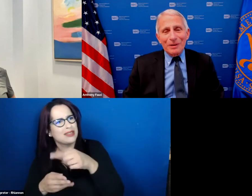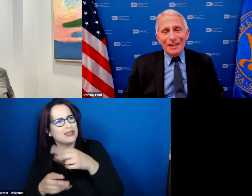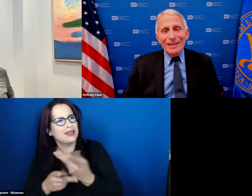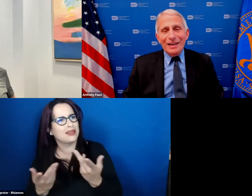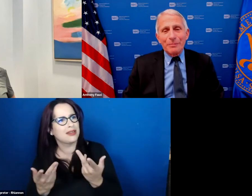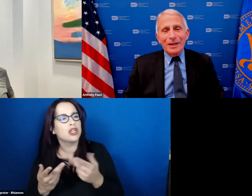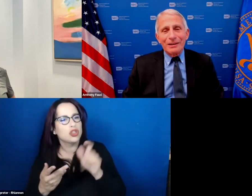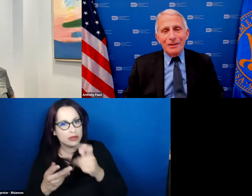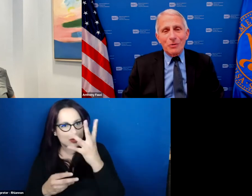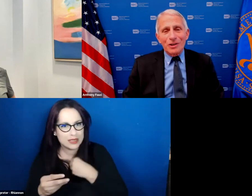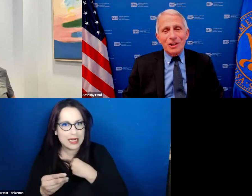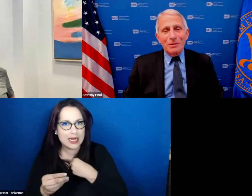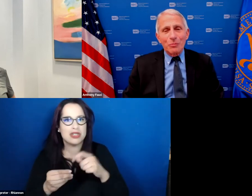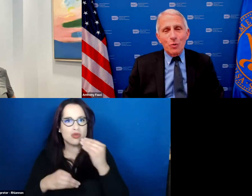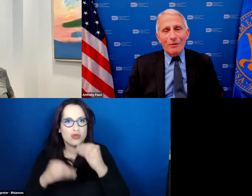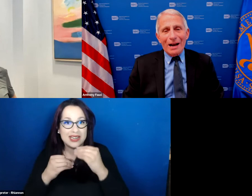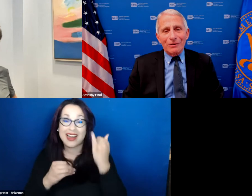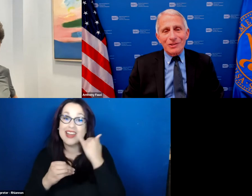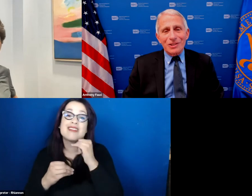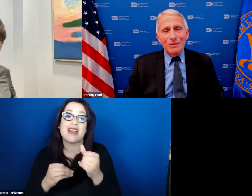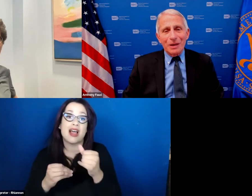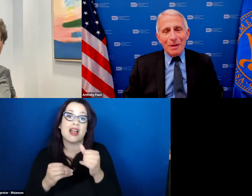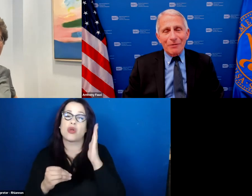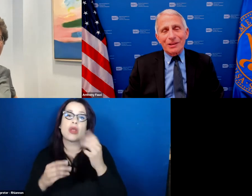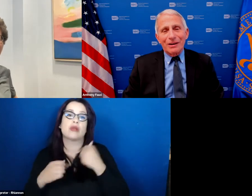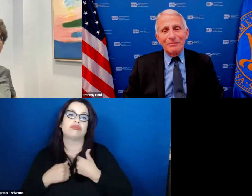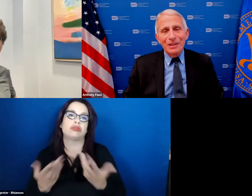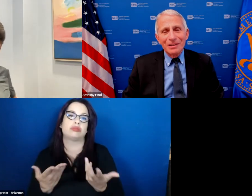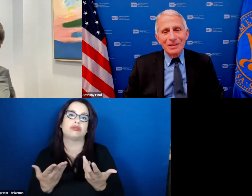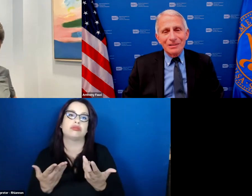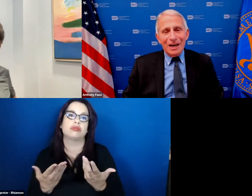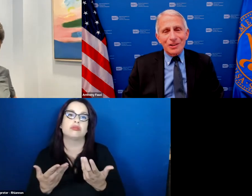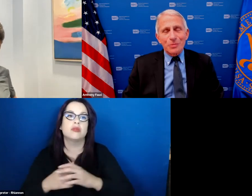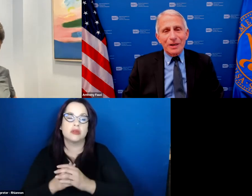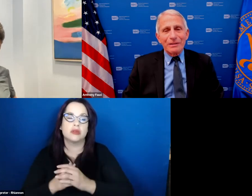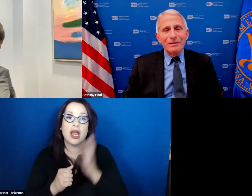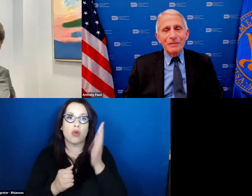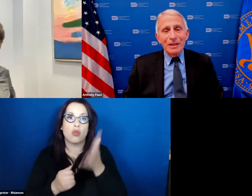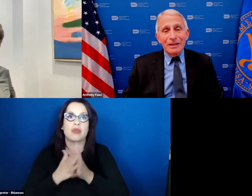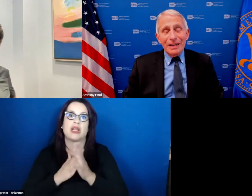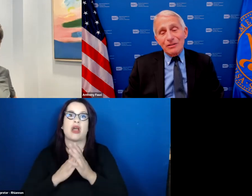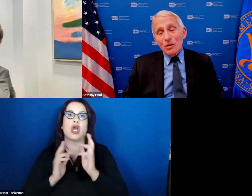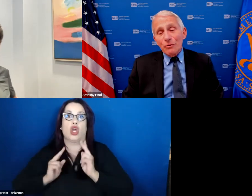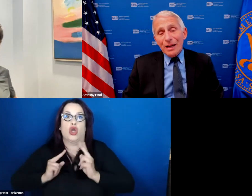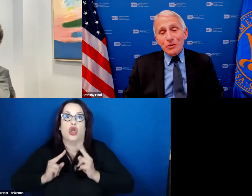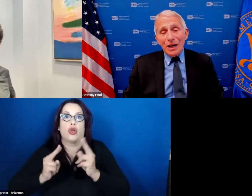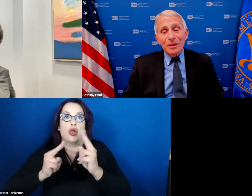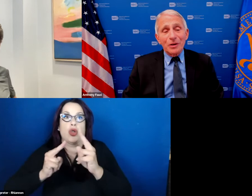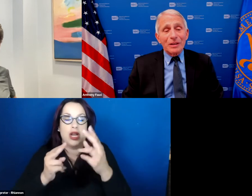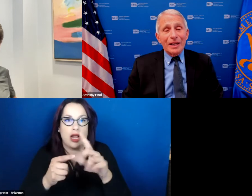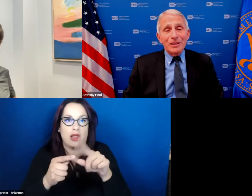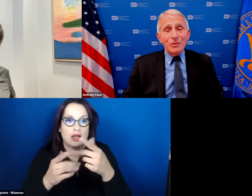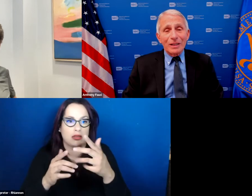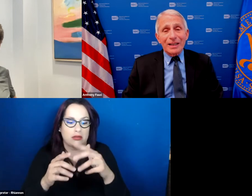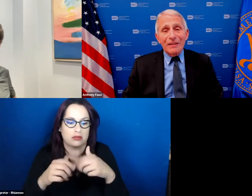sleep and eating a bit otherwise you're going to wear out this is going to be a marathon not a sprint and and so that's what I've